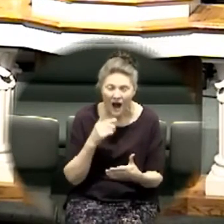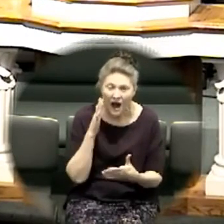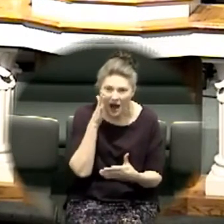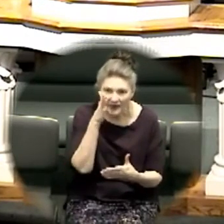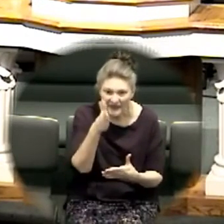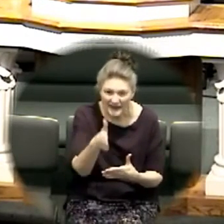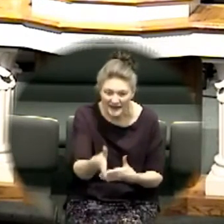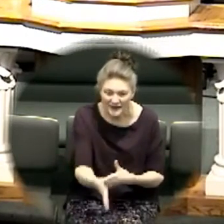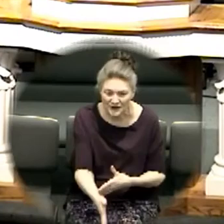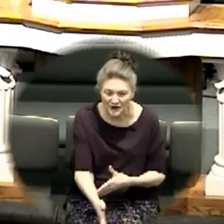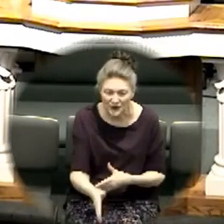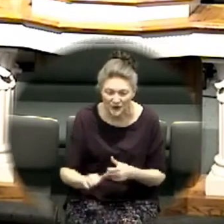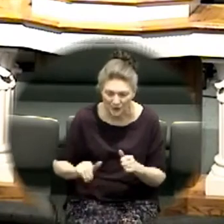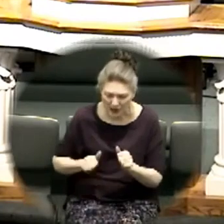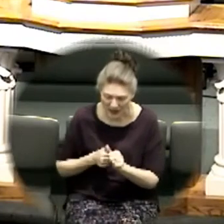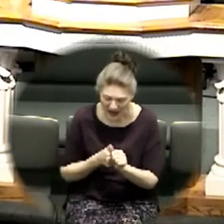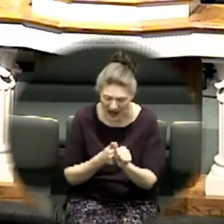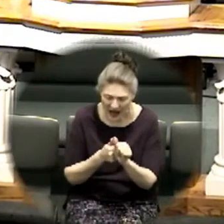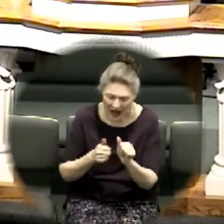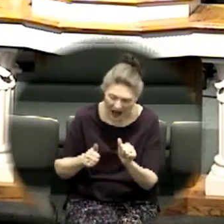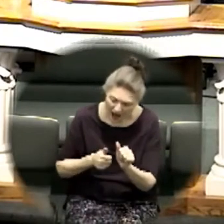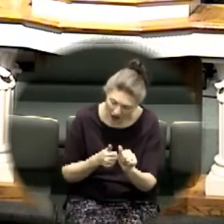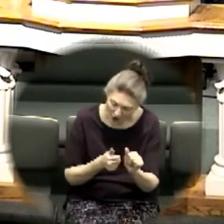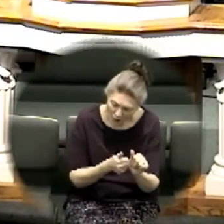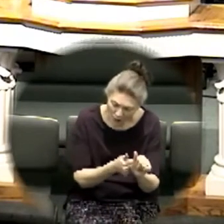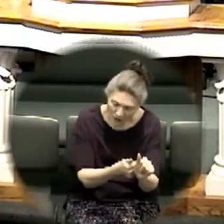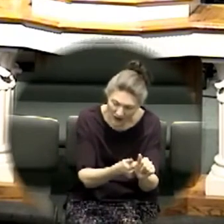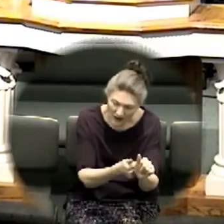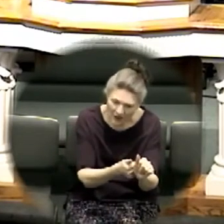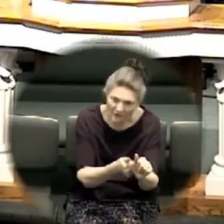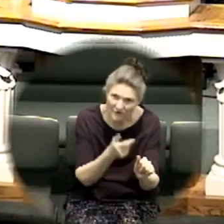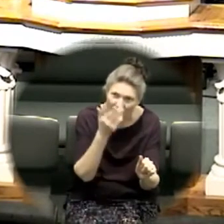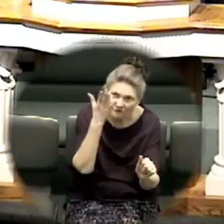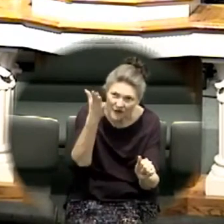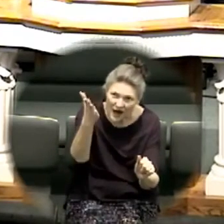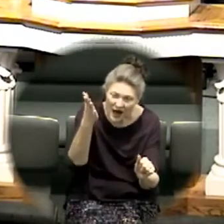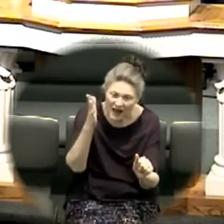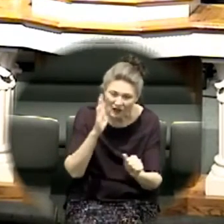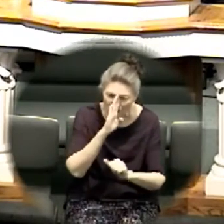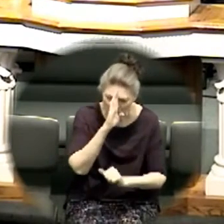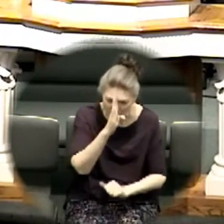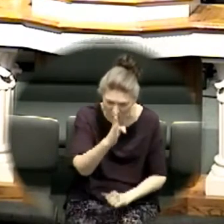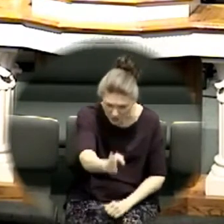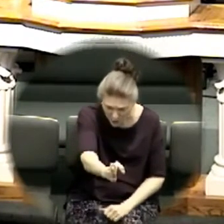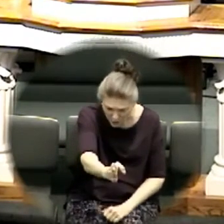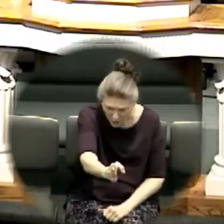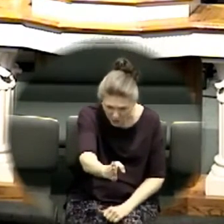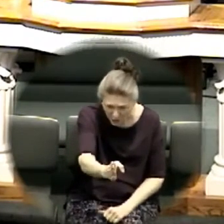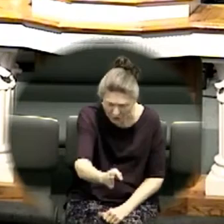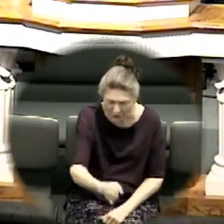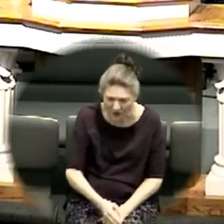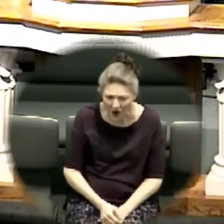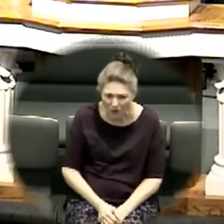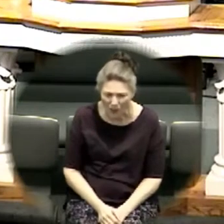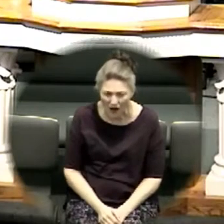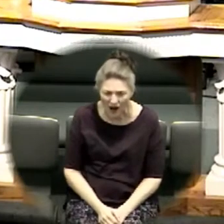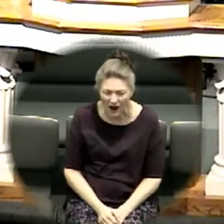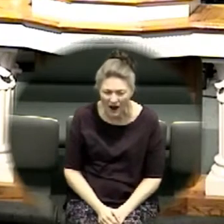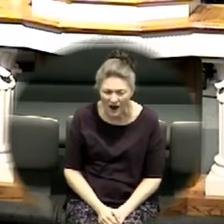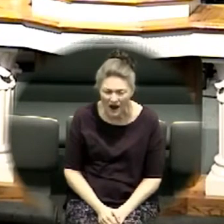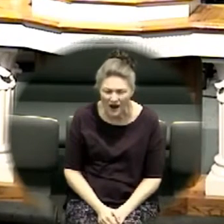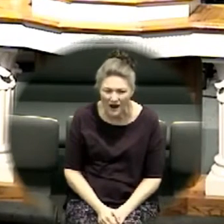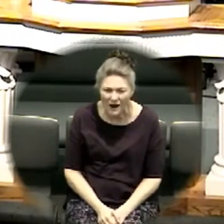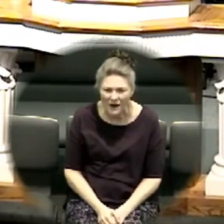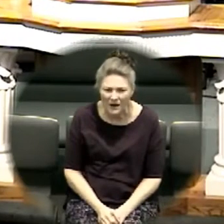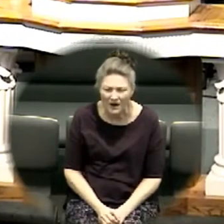all things true and I will follow you forward